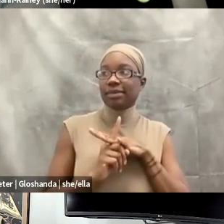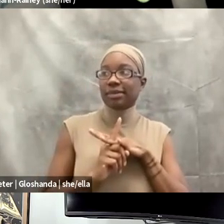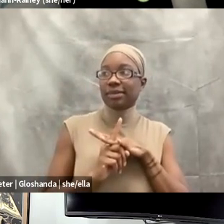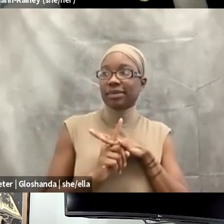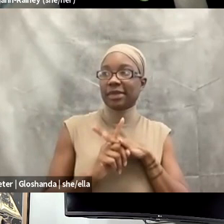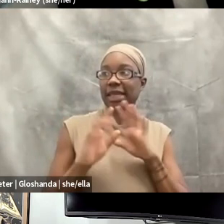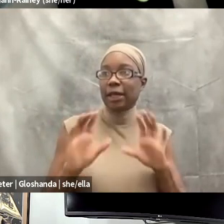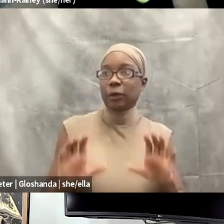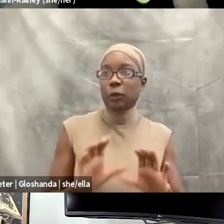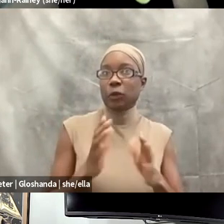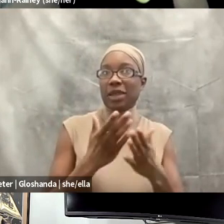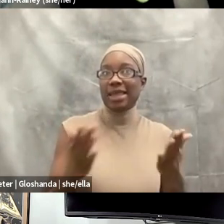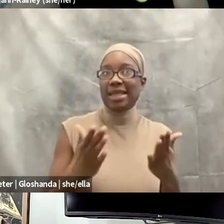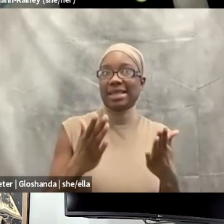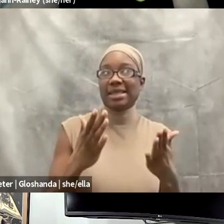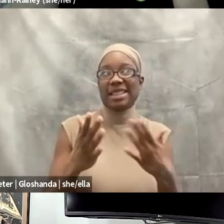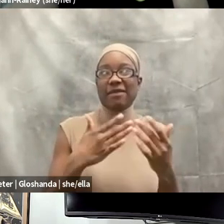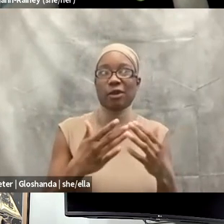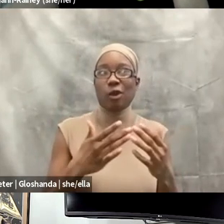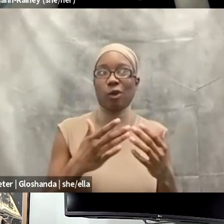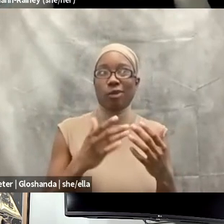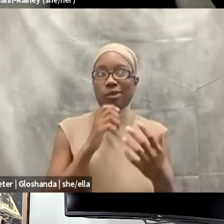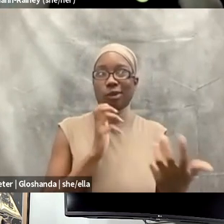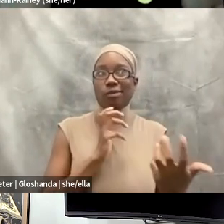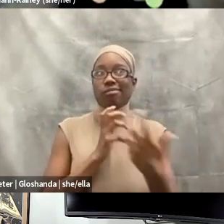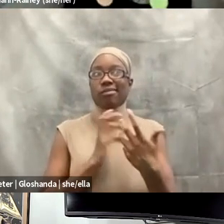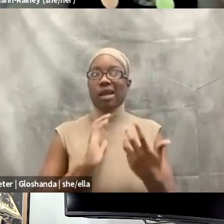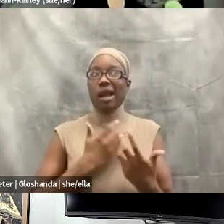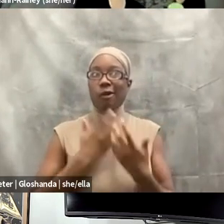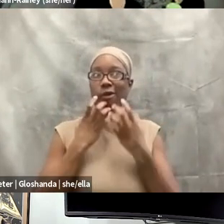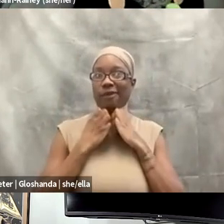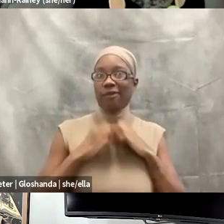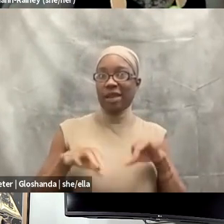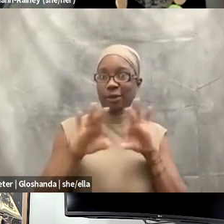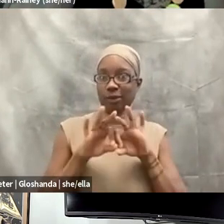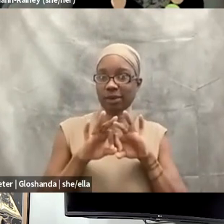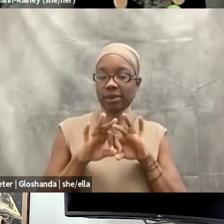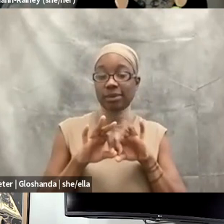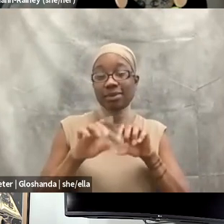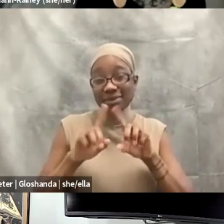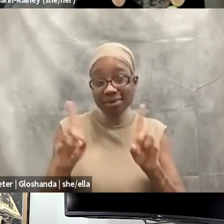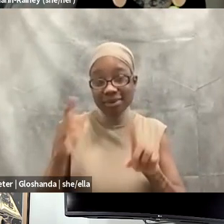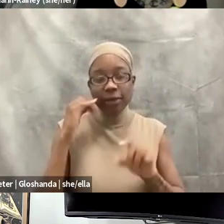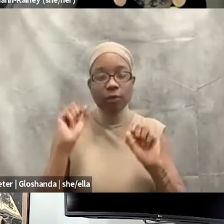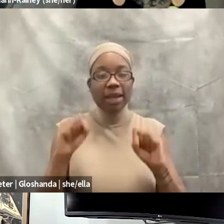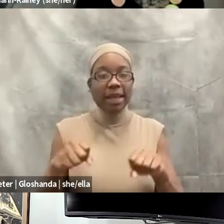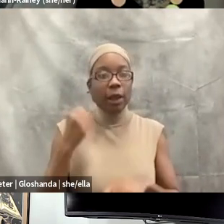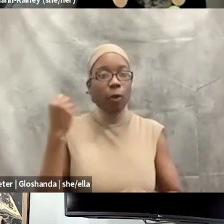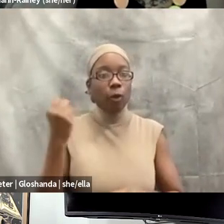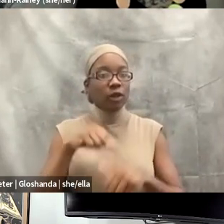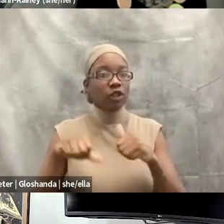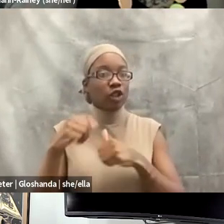do that dance. Um, but if we can hold each other accountable to this work and to healing and to love,